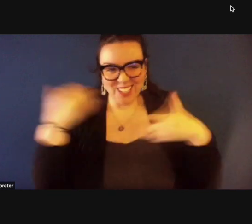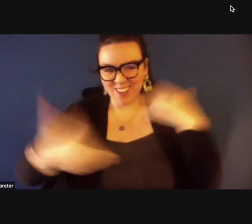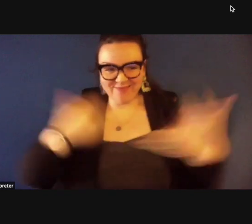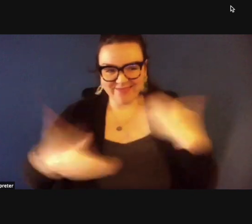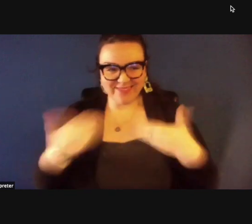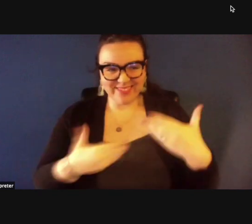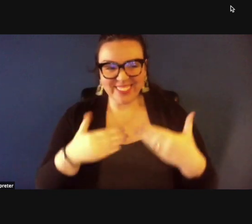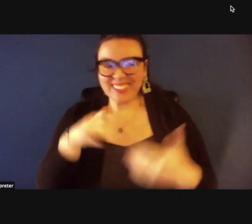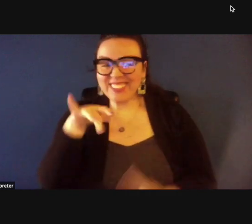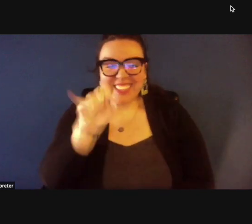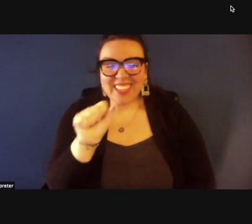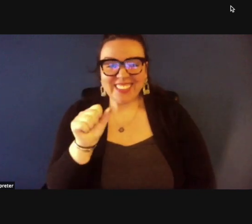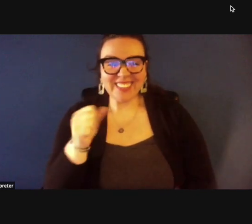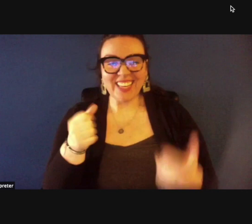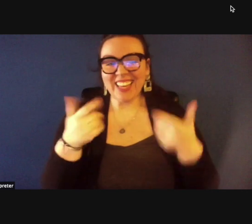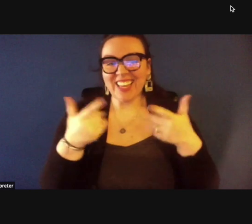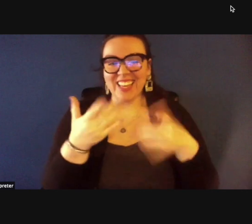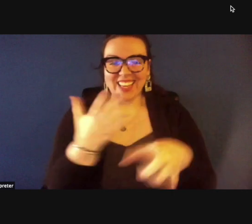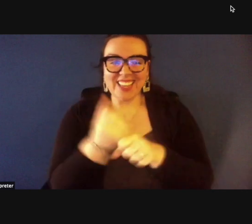yep get us going